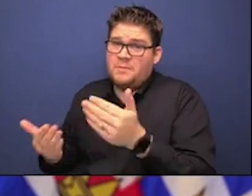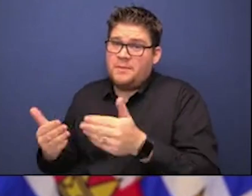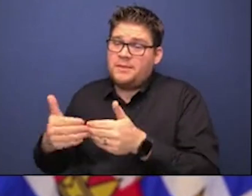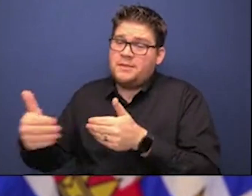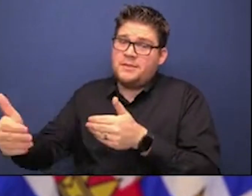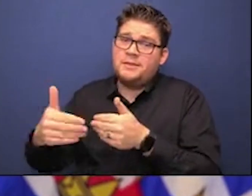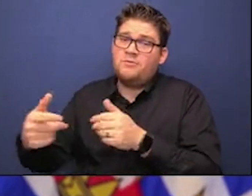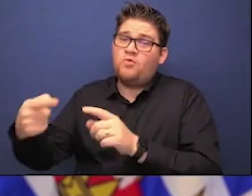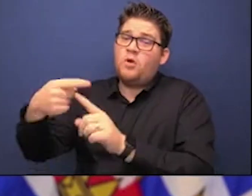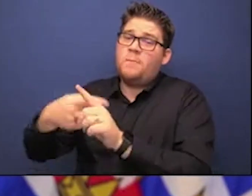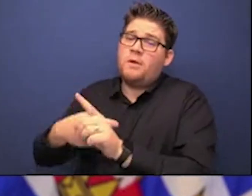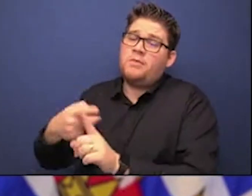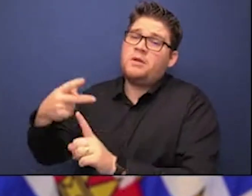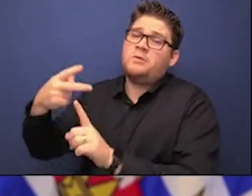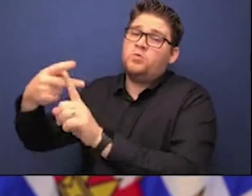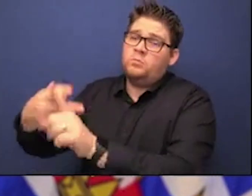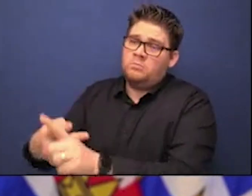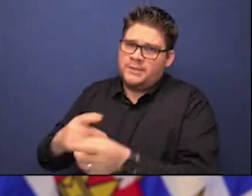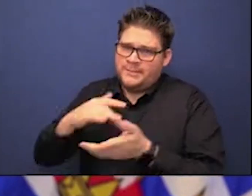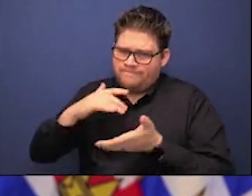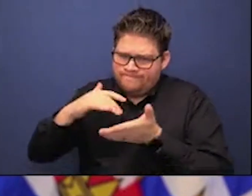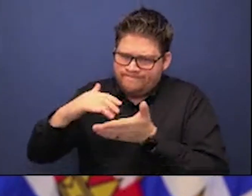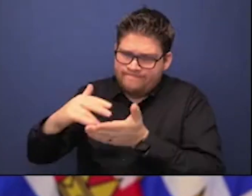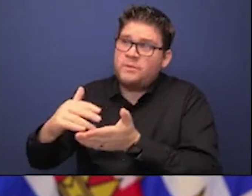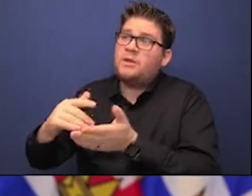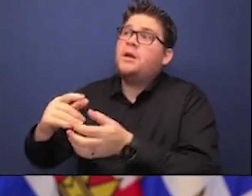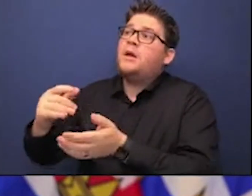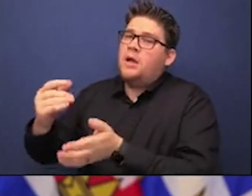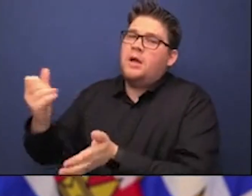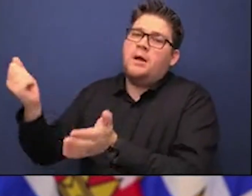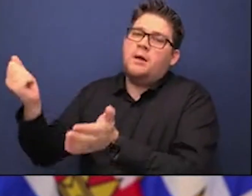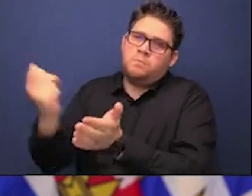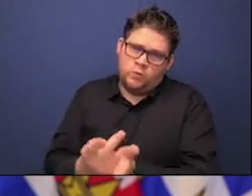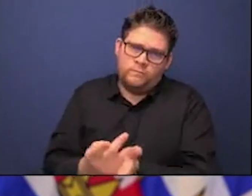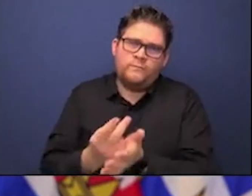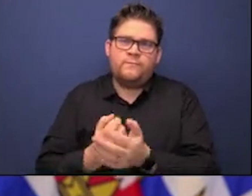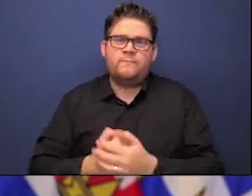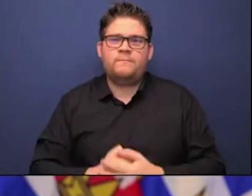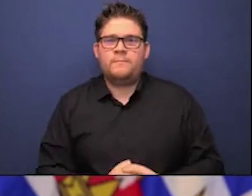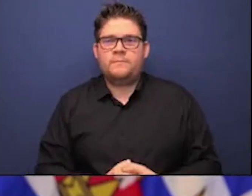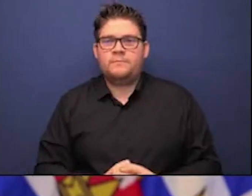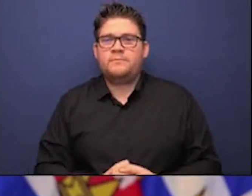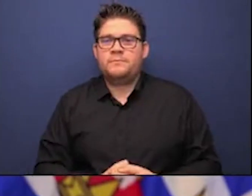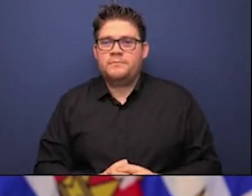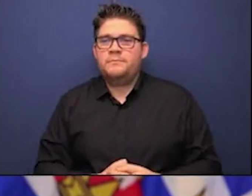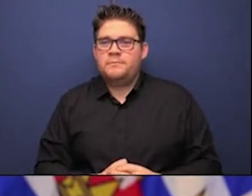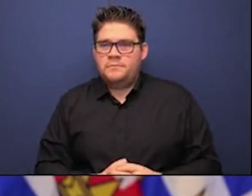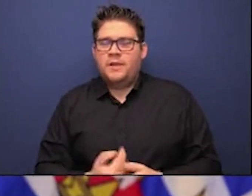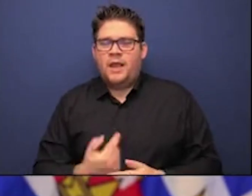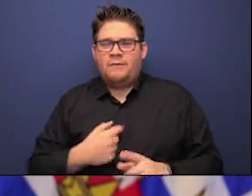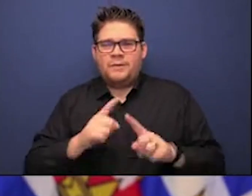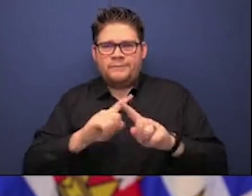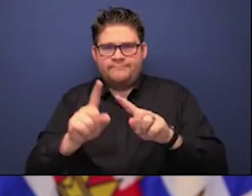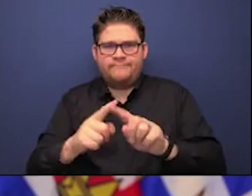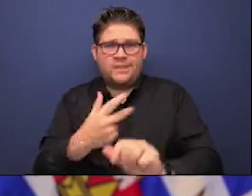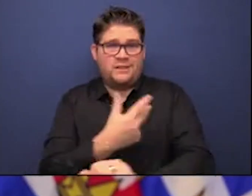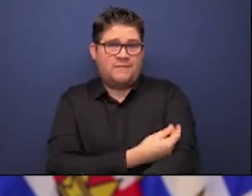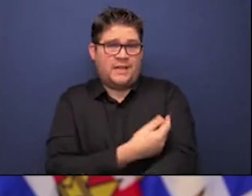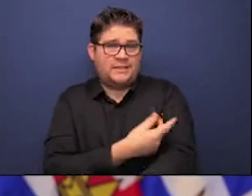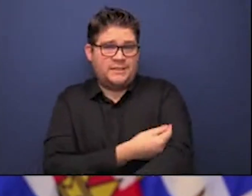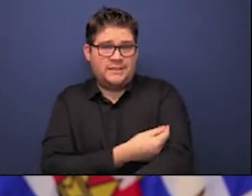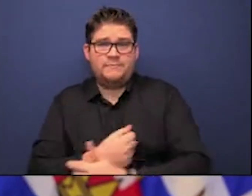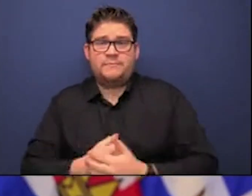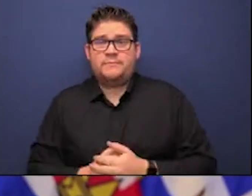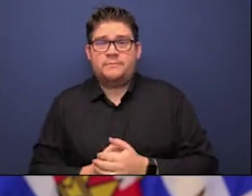And some of the more traditional vaccines, unfortunately, some of the ones that were under development have shown not to work very well.